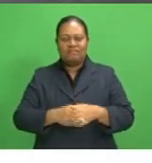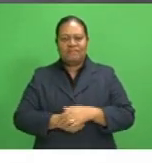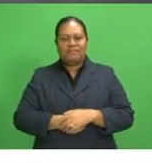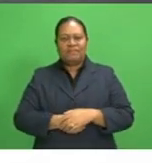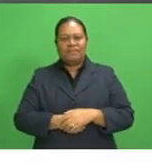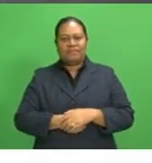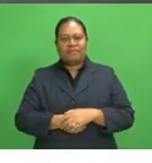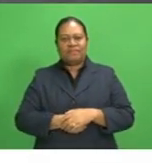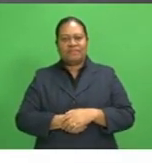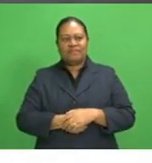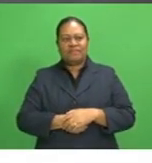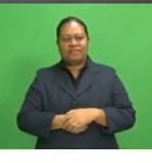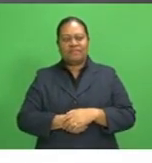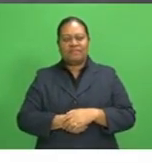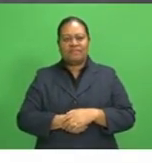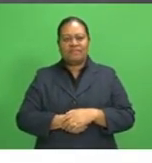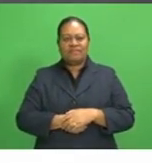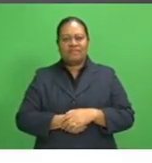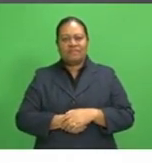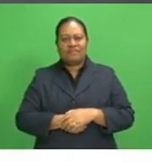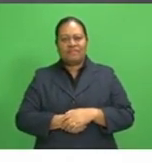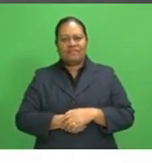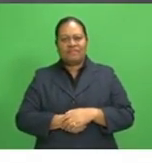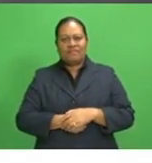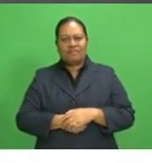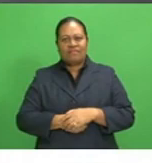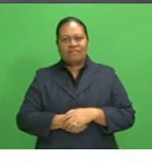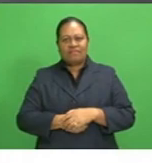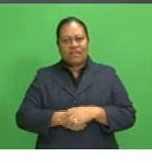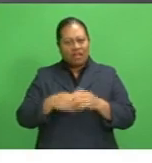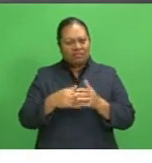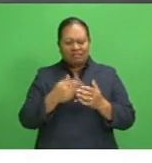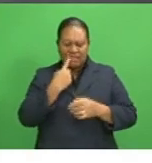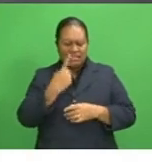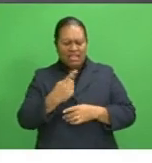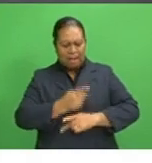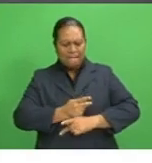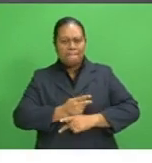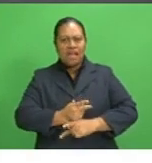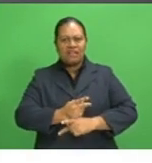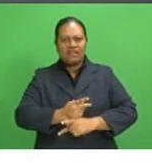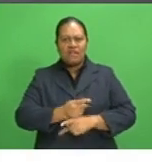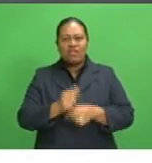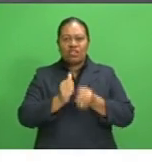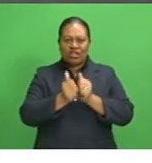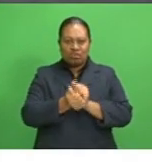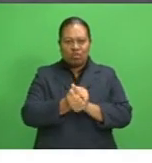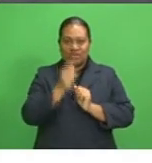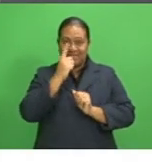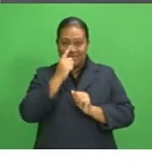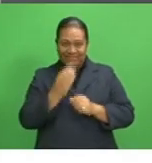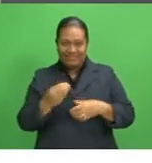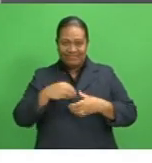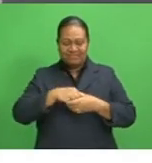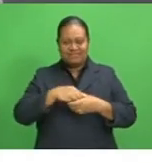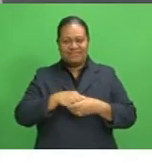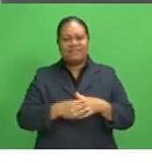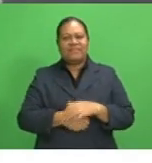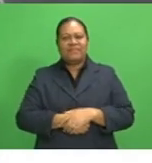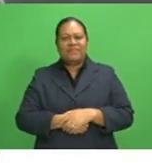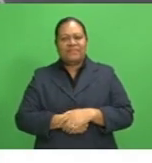commitment and the passion that you have for the sport that you actually manage and administer.